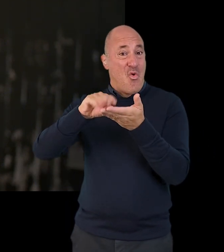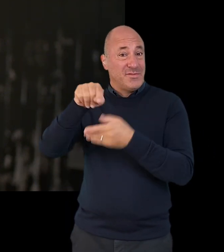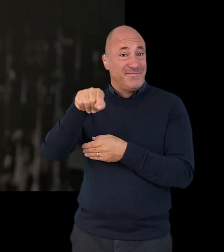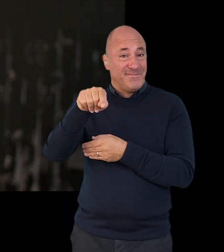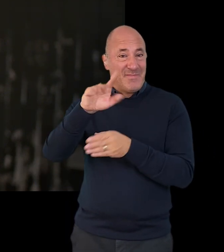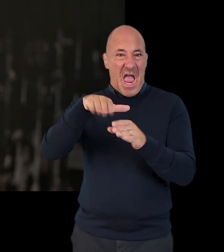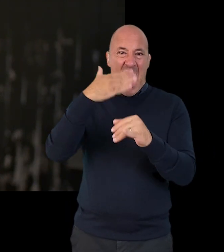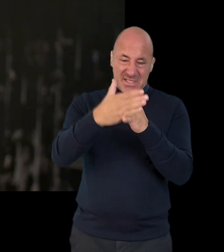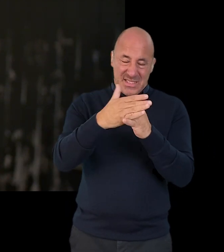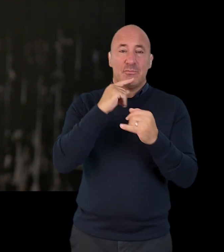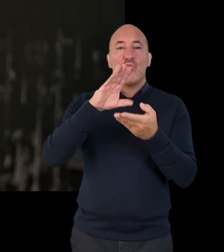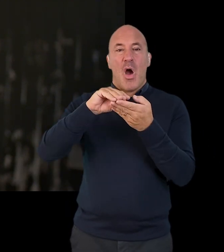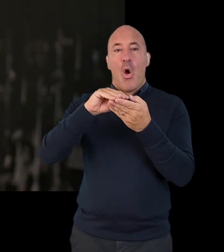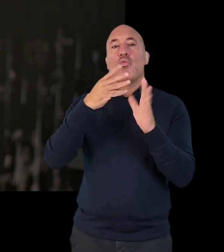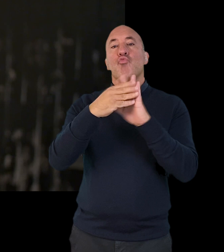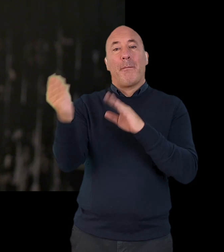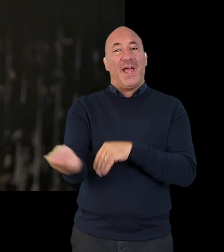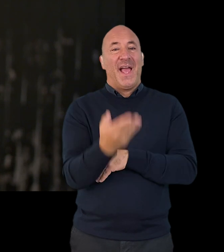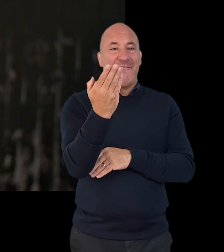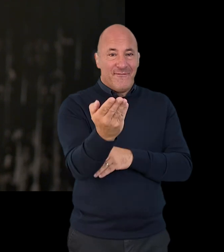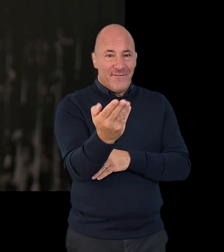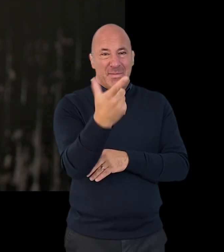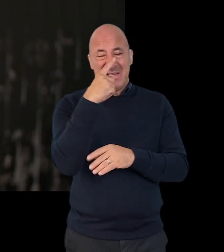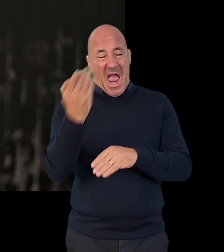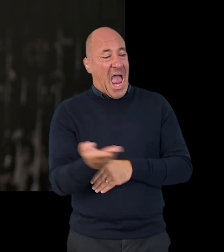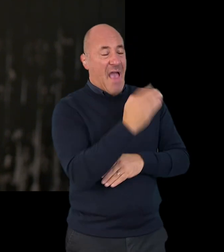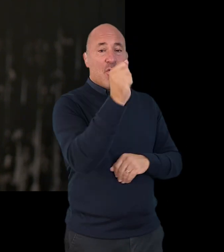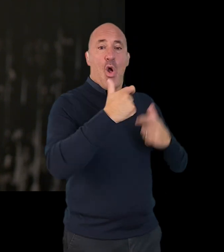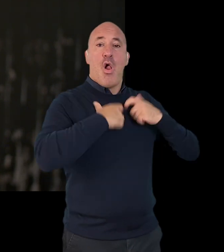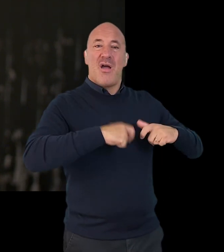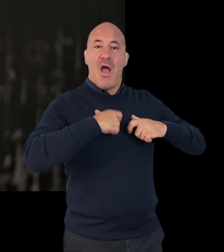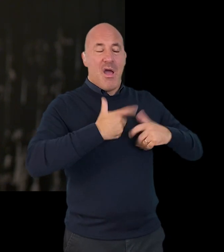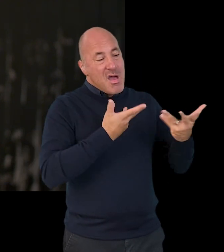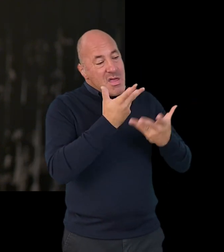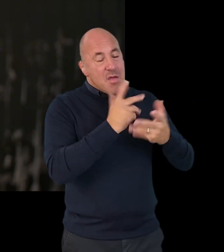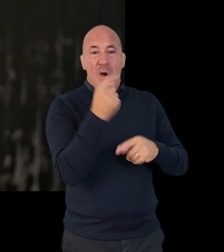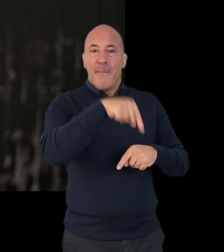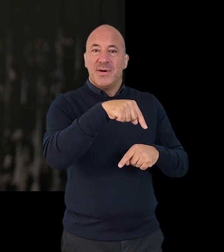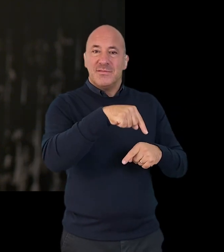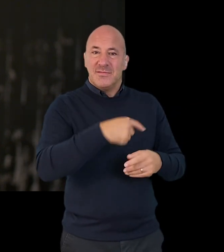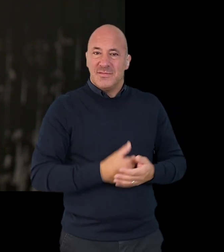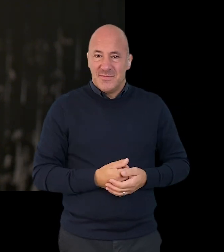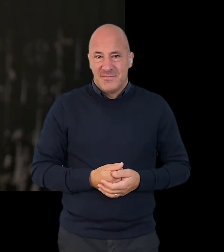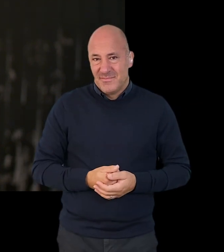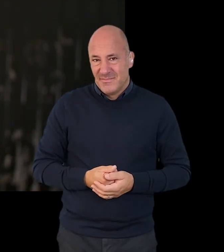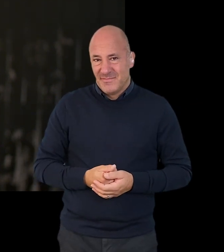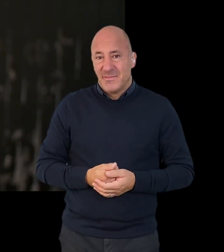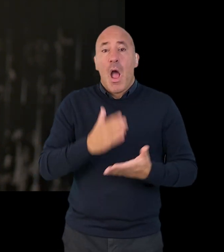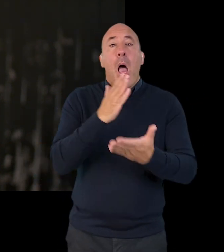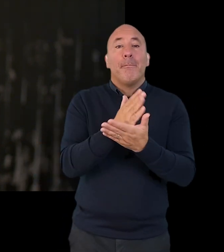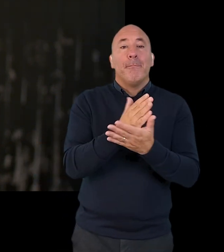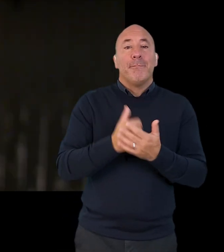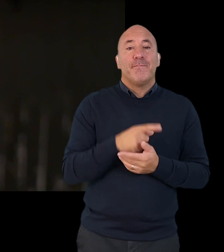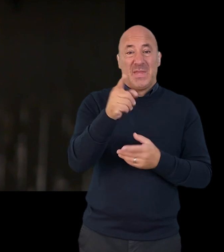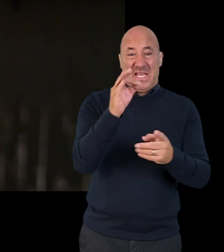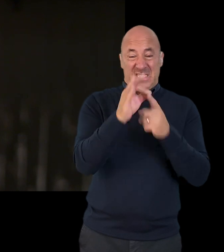the interviewing officer and at the end you will be given a copy of the interview records. So you can bring it to your lawyer and discuss whatever